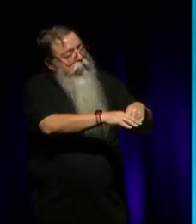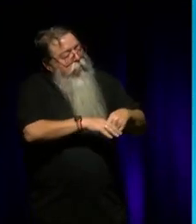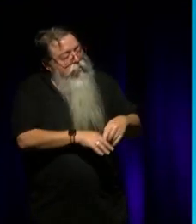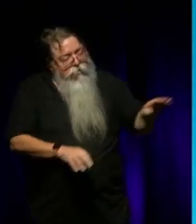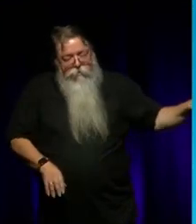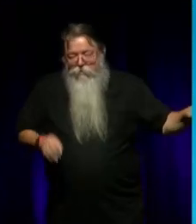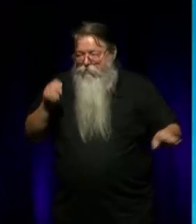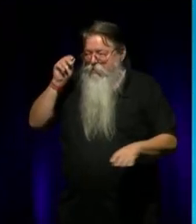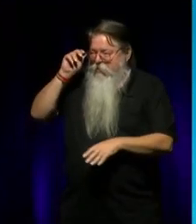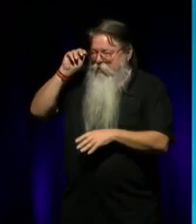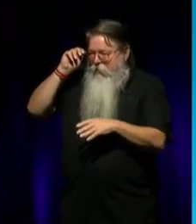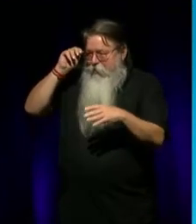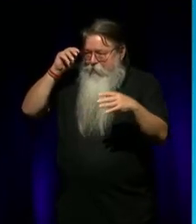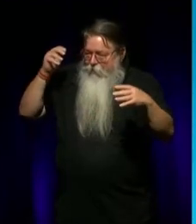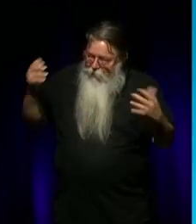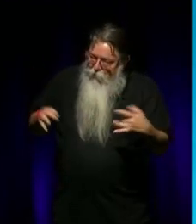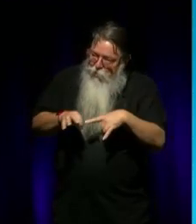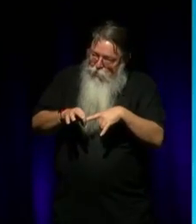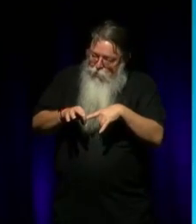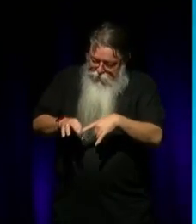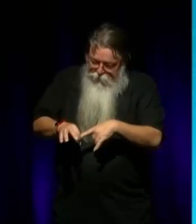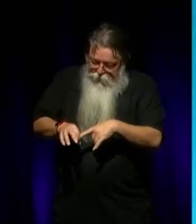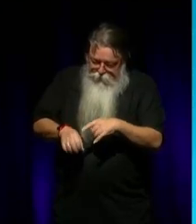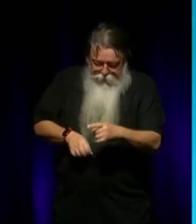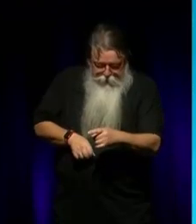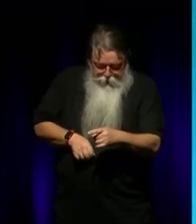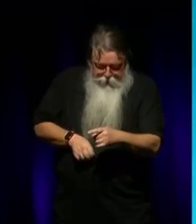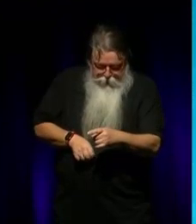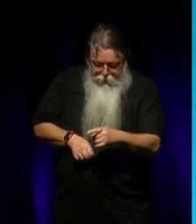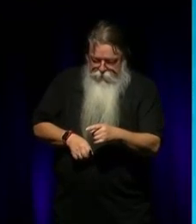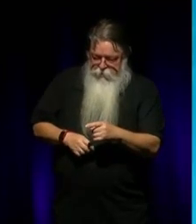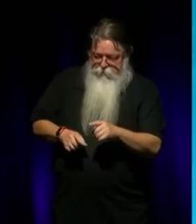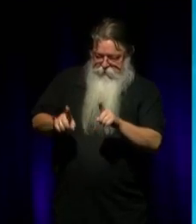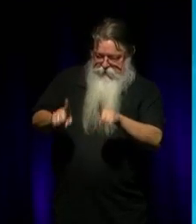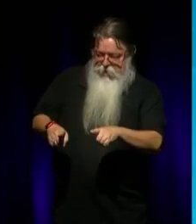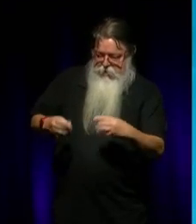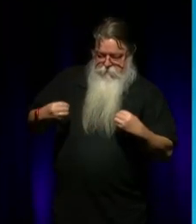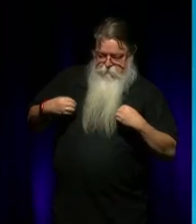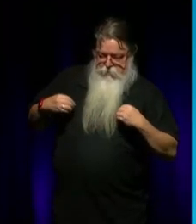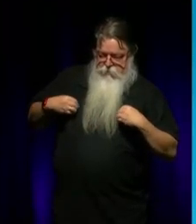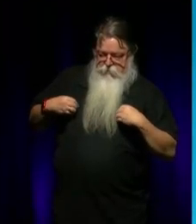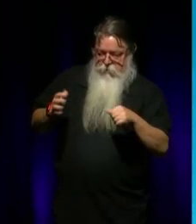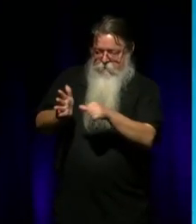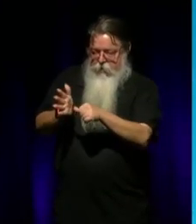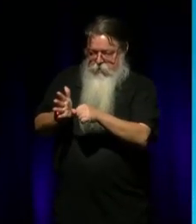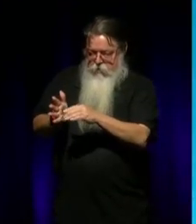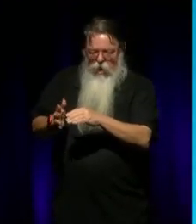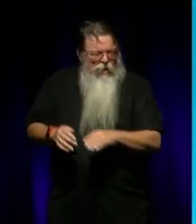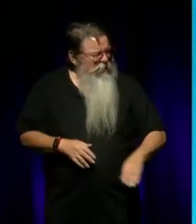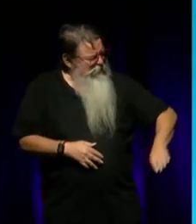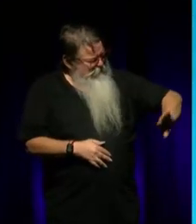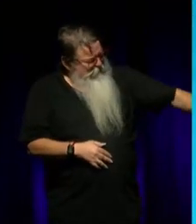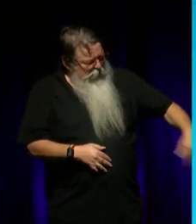There's a question about when you're talking about becoming a company and having to get the funding... Oh, I wanted to talk about David, because